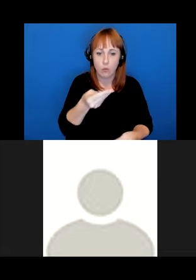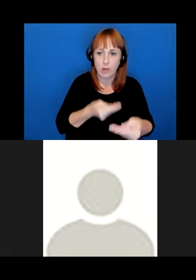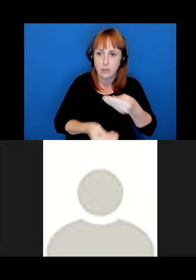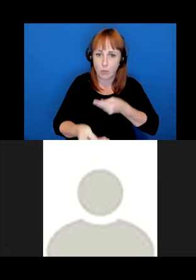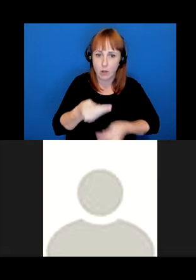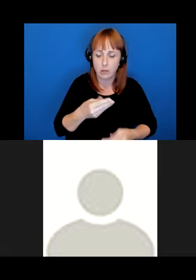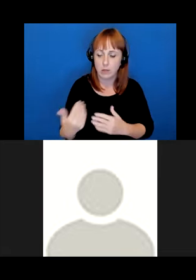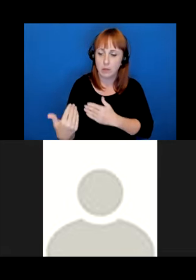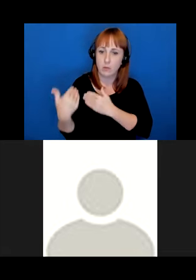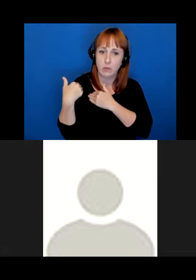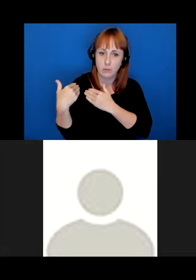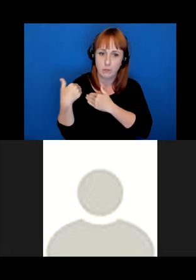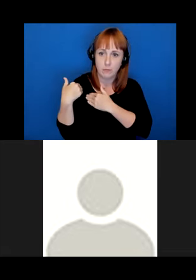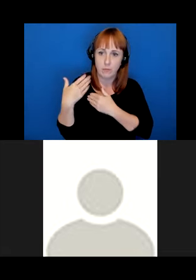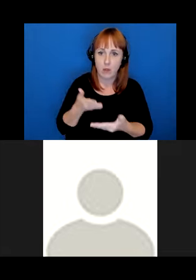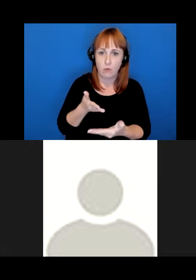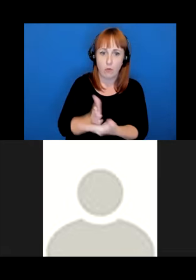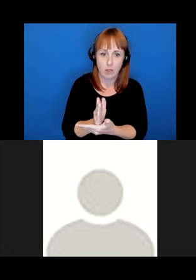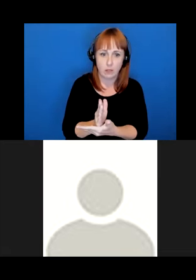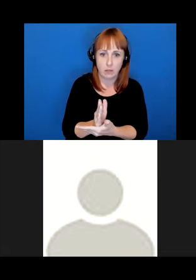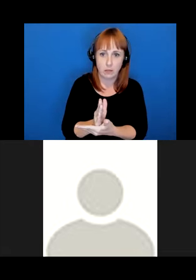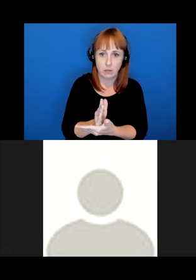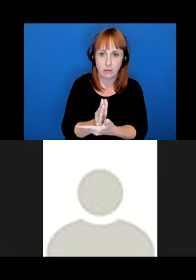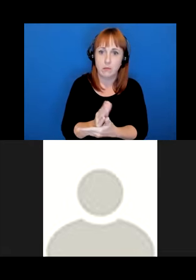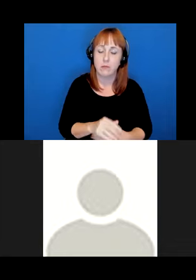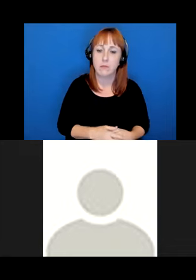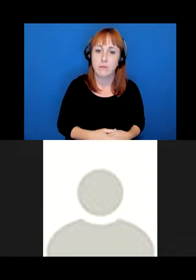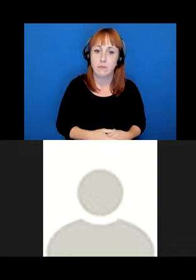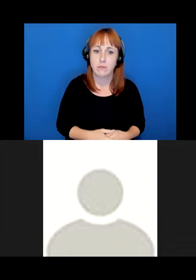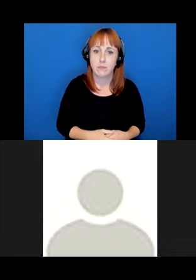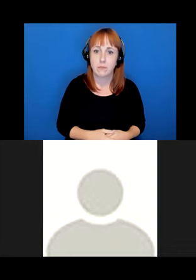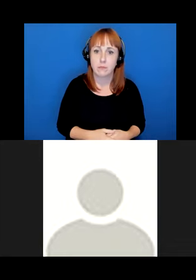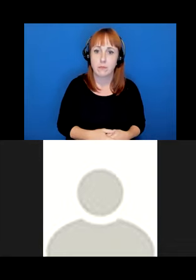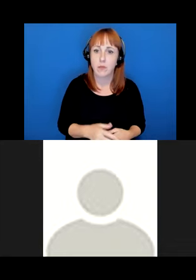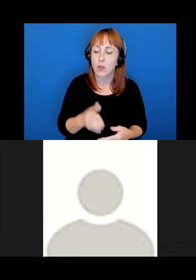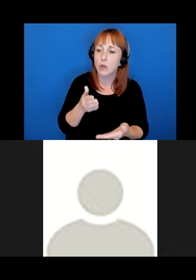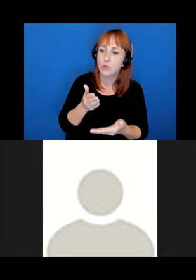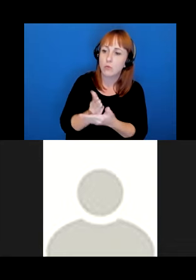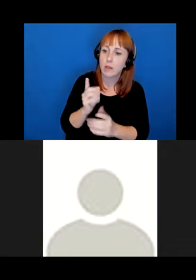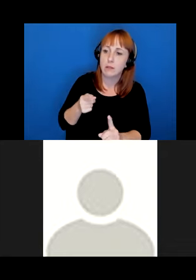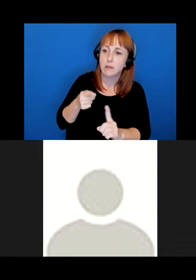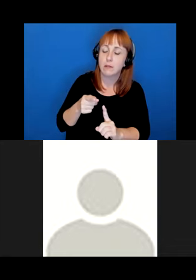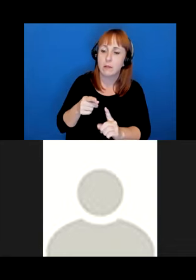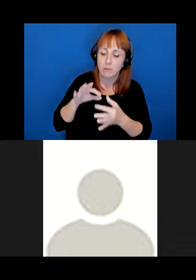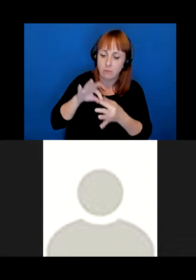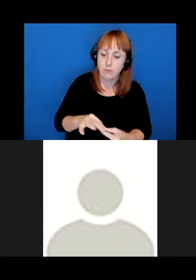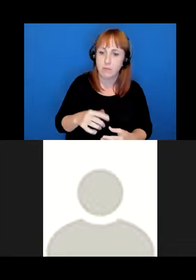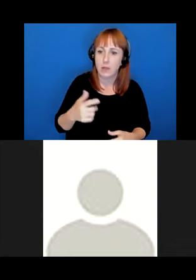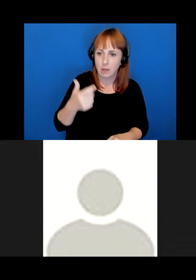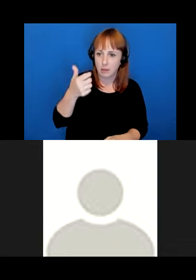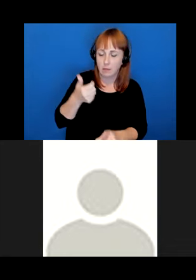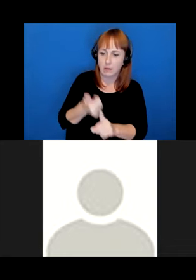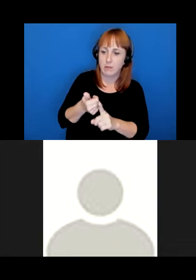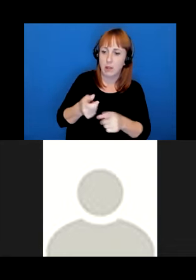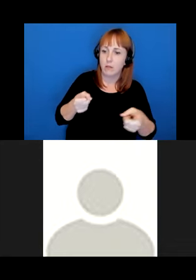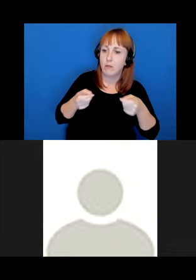responsibility, rights. By rights, I refer particularly to the principles of self-determination that I